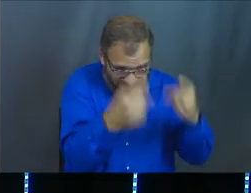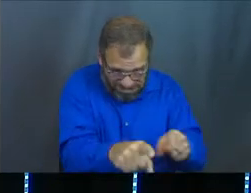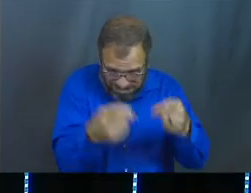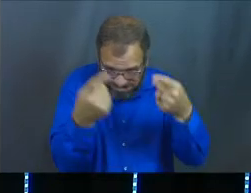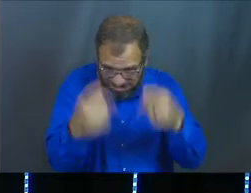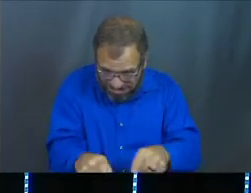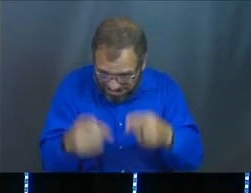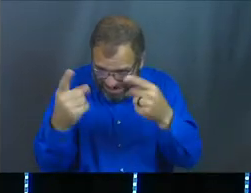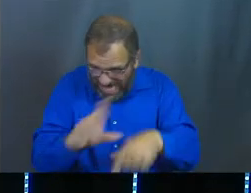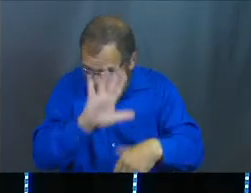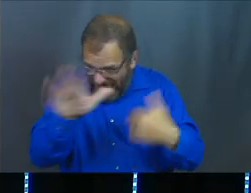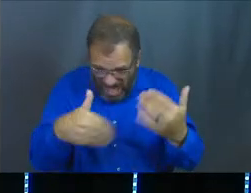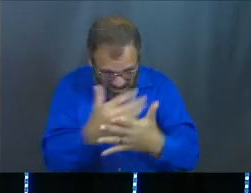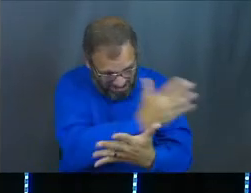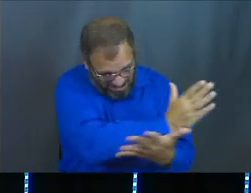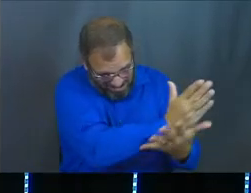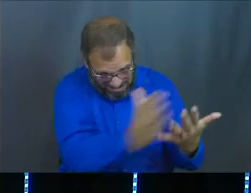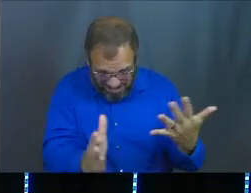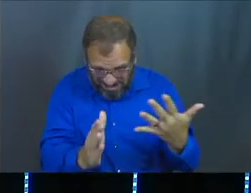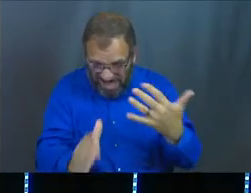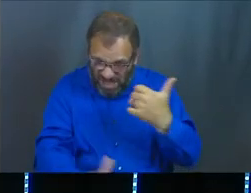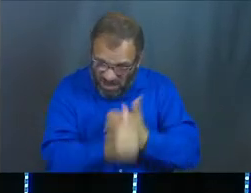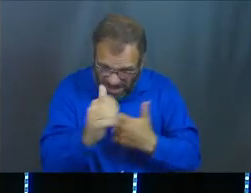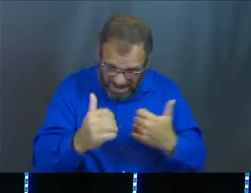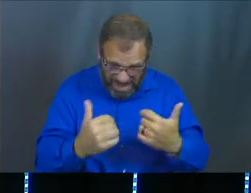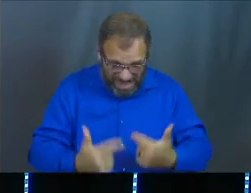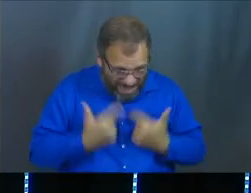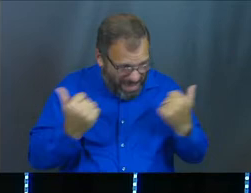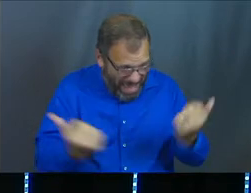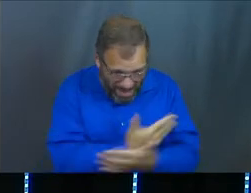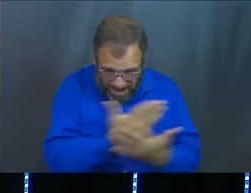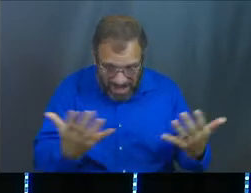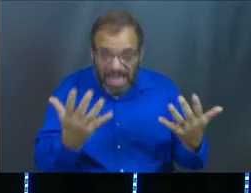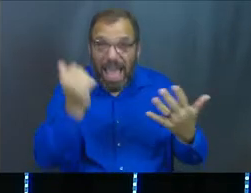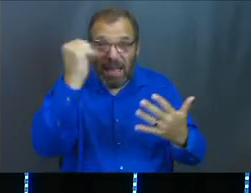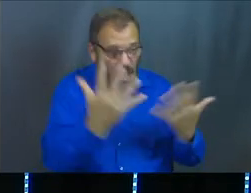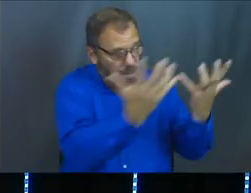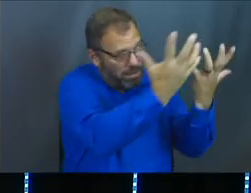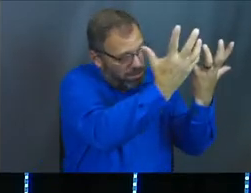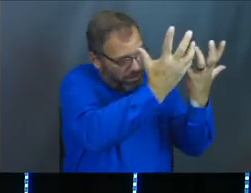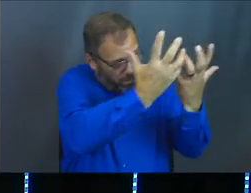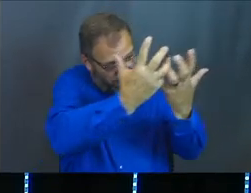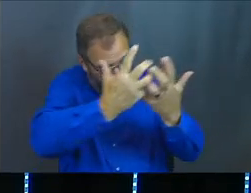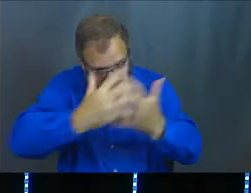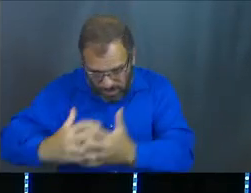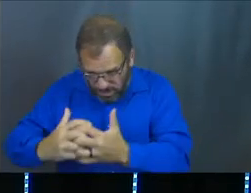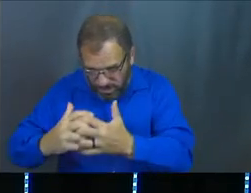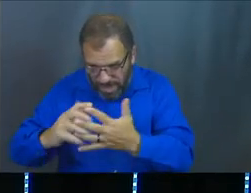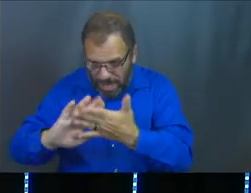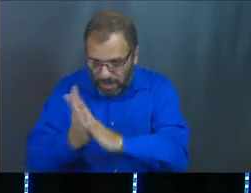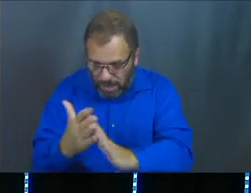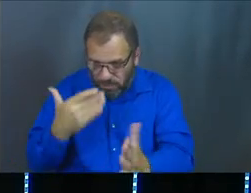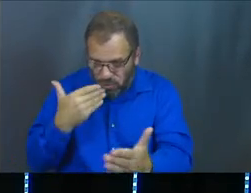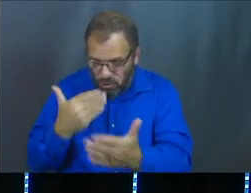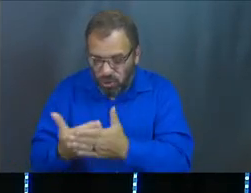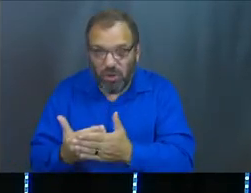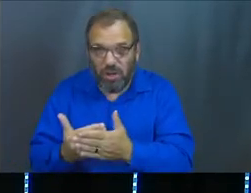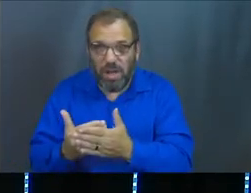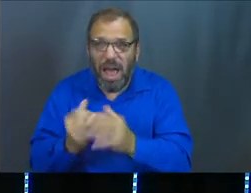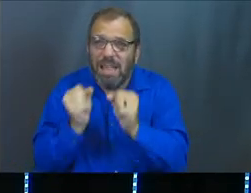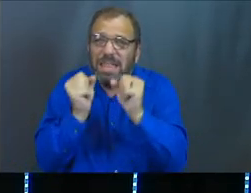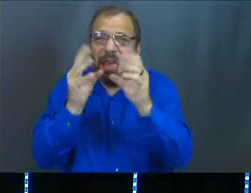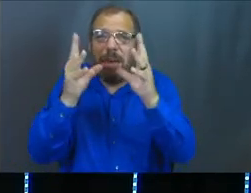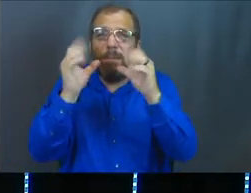is bad is like all these different threads of his life, and God brings them all together and somehow brings good out of it. The